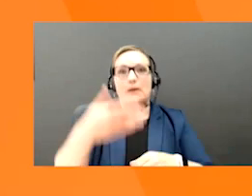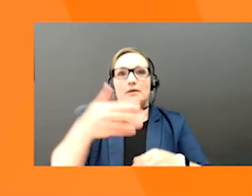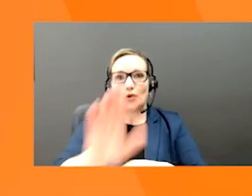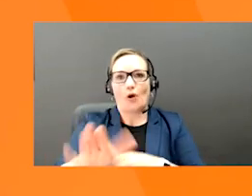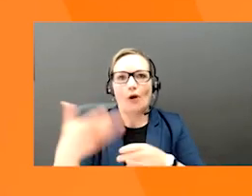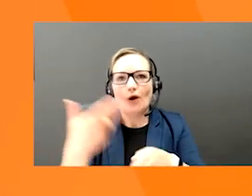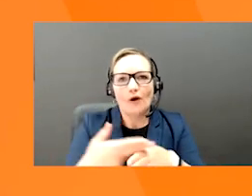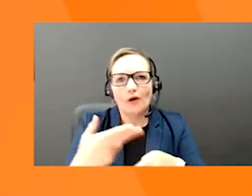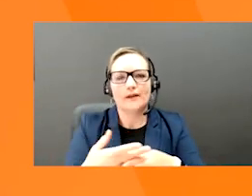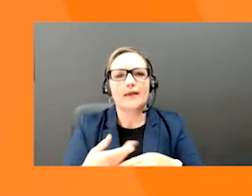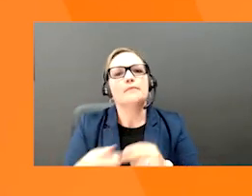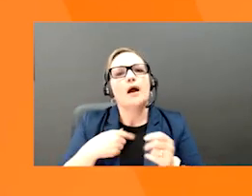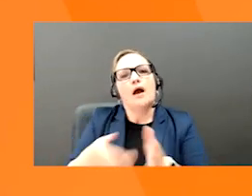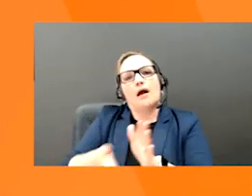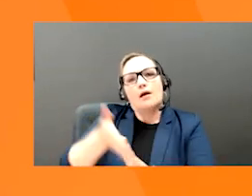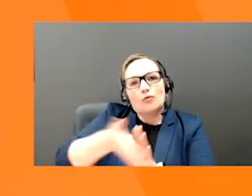build and maintain your website.